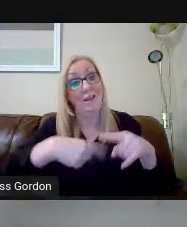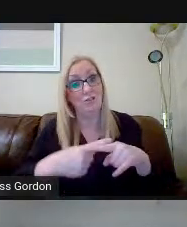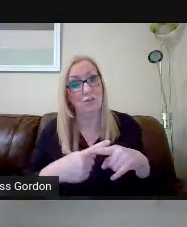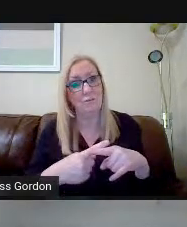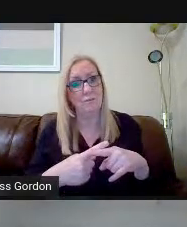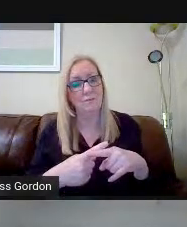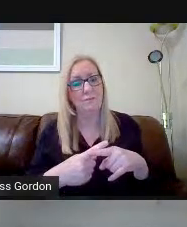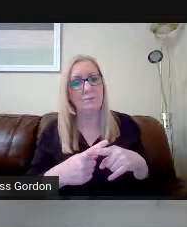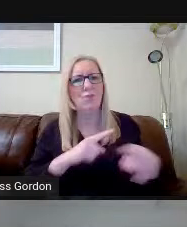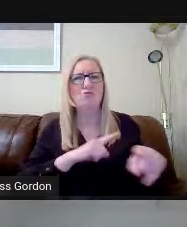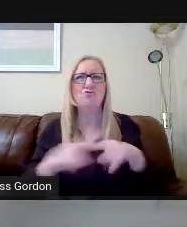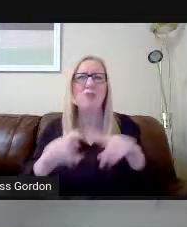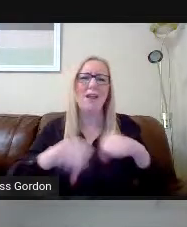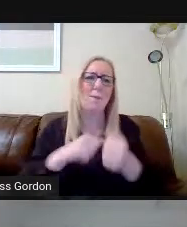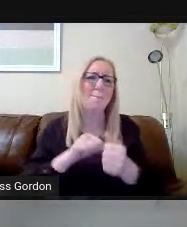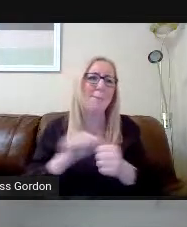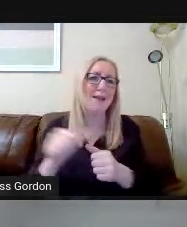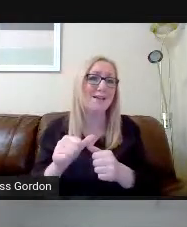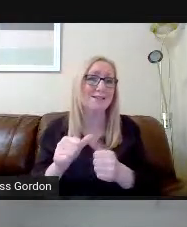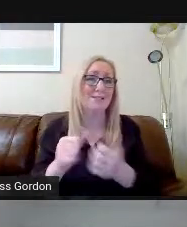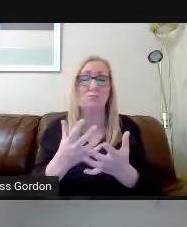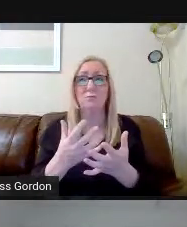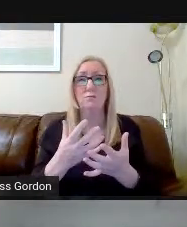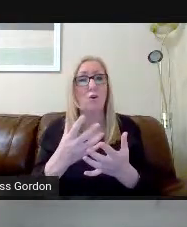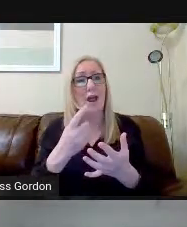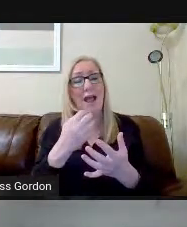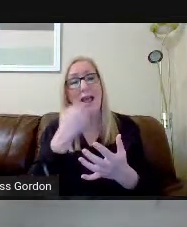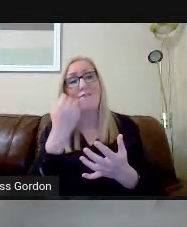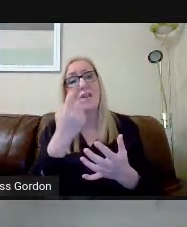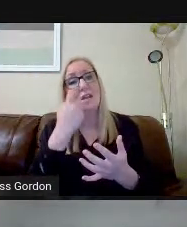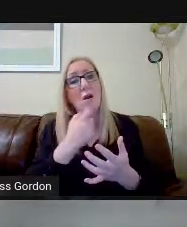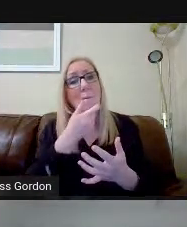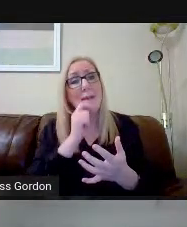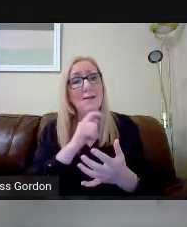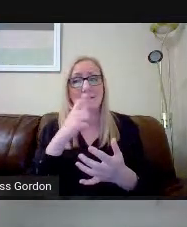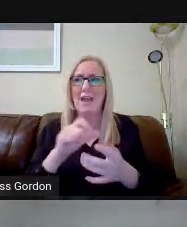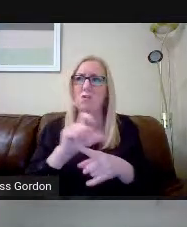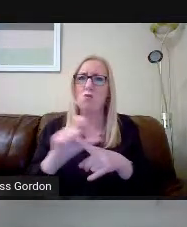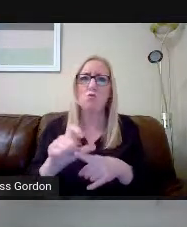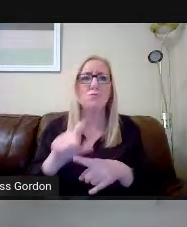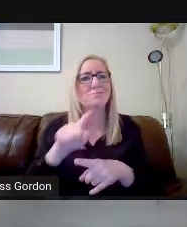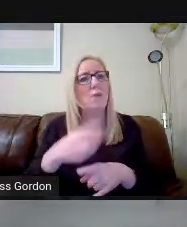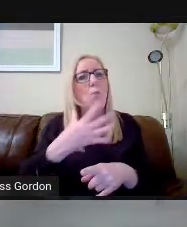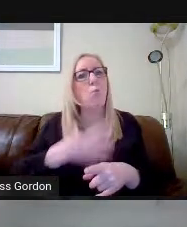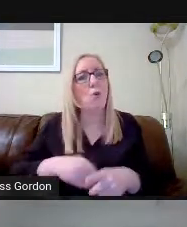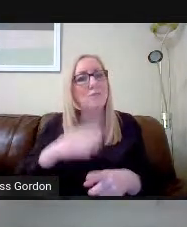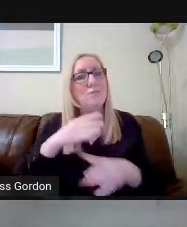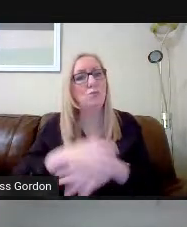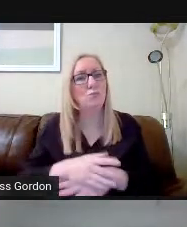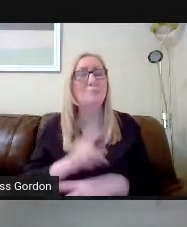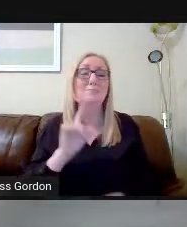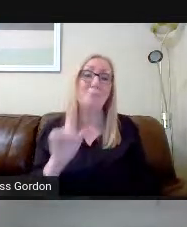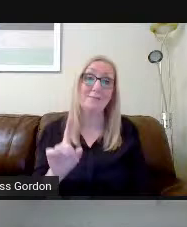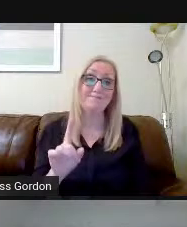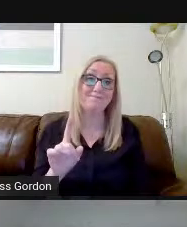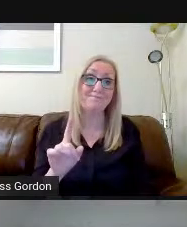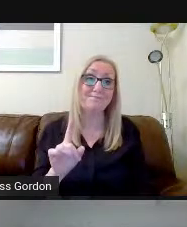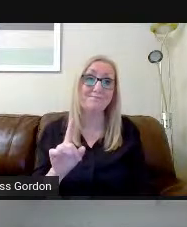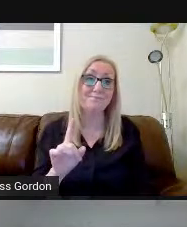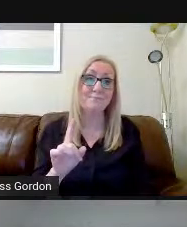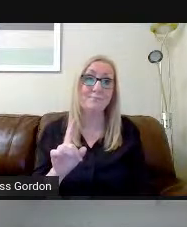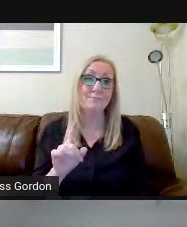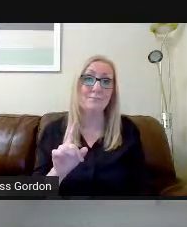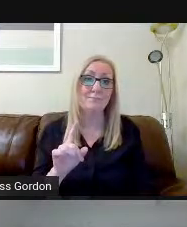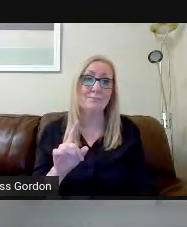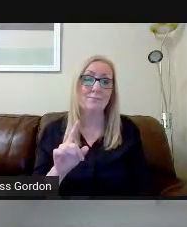best to give every young person the courses that they would like to do. However, we're dealing with